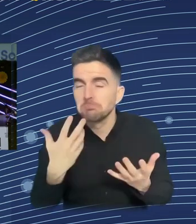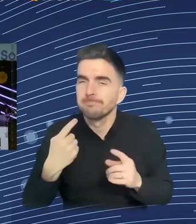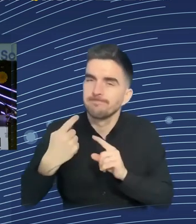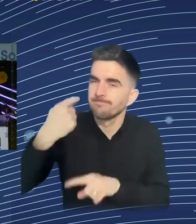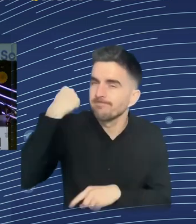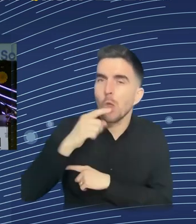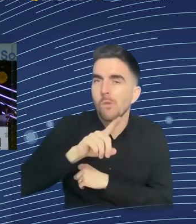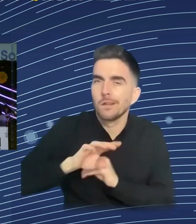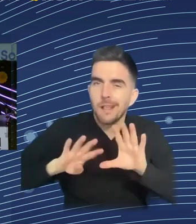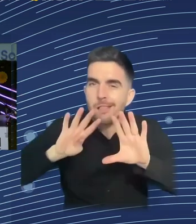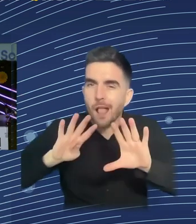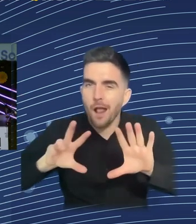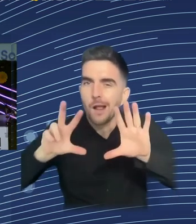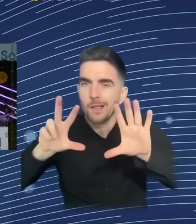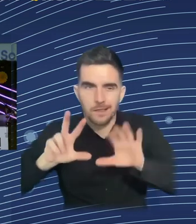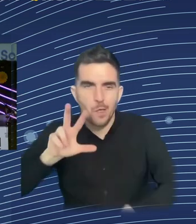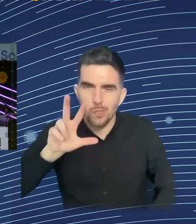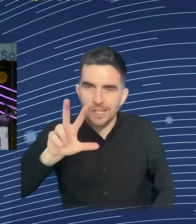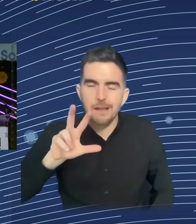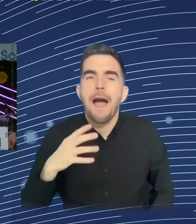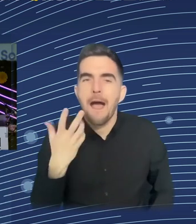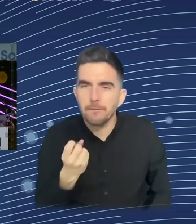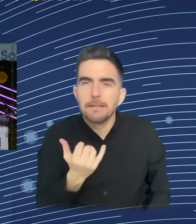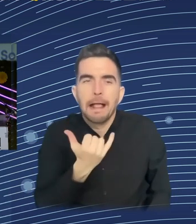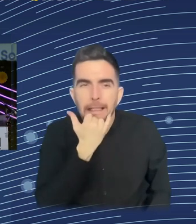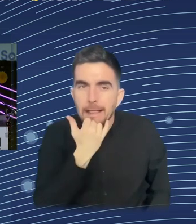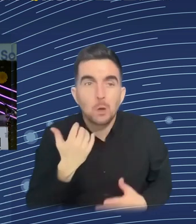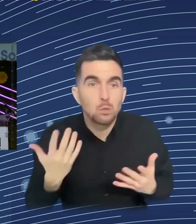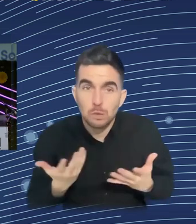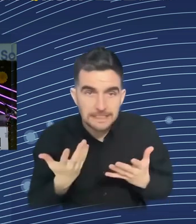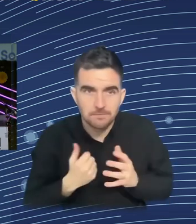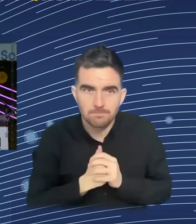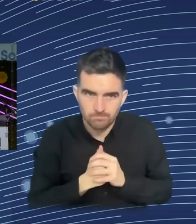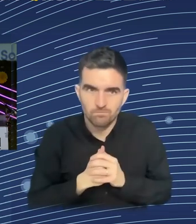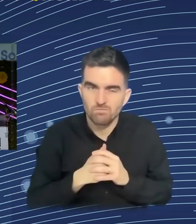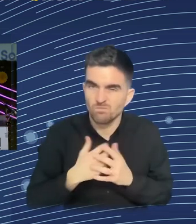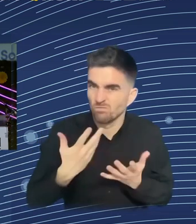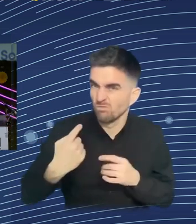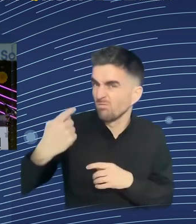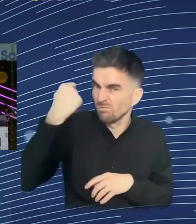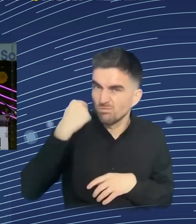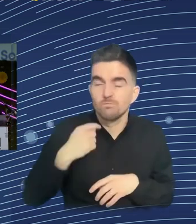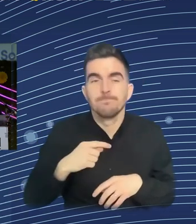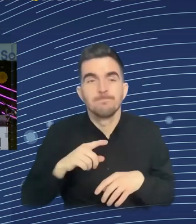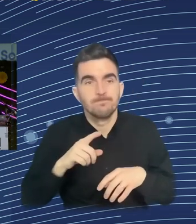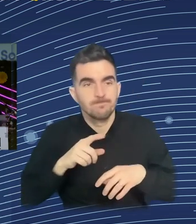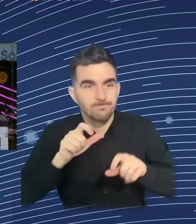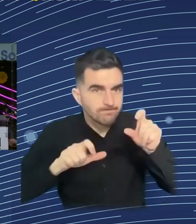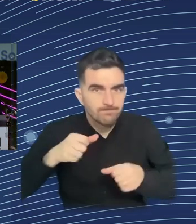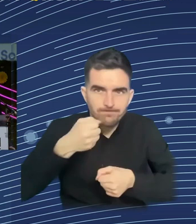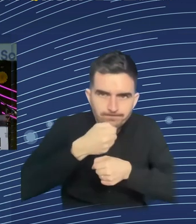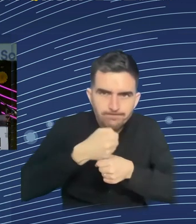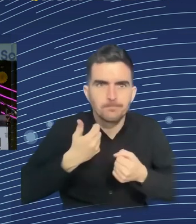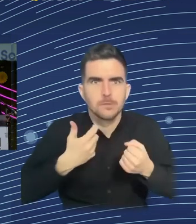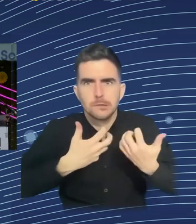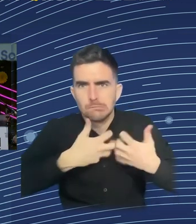manufacturing was already declining and our economies were service economies, especially the United States economy where he